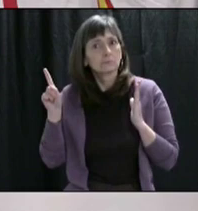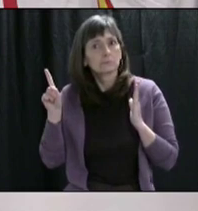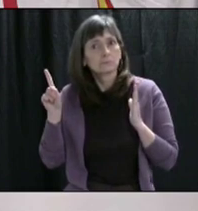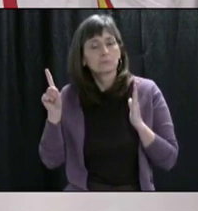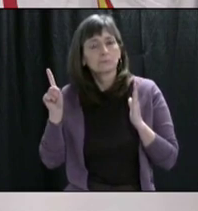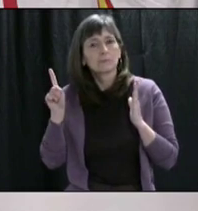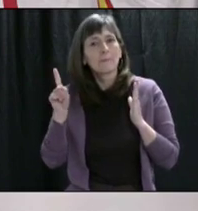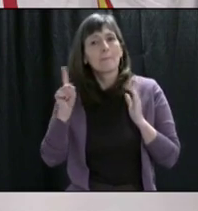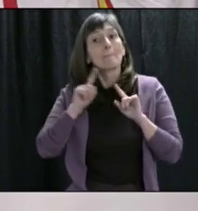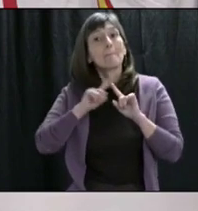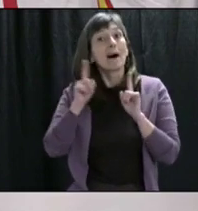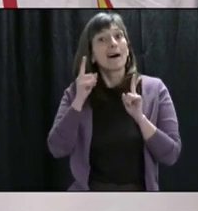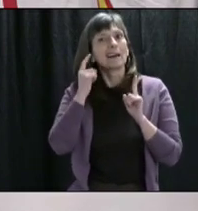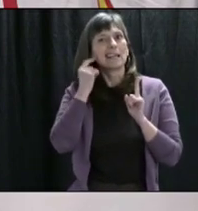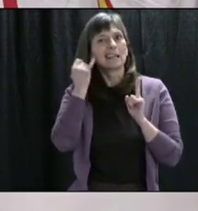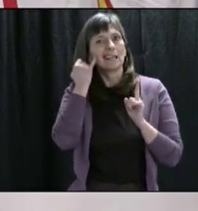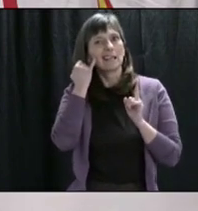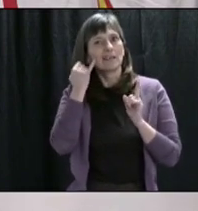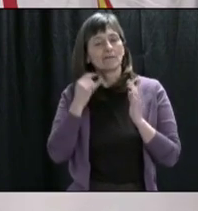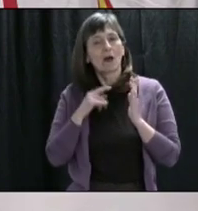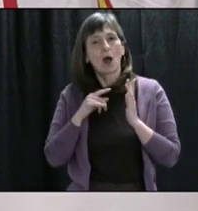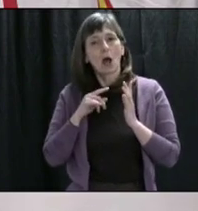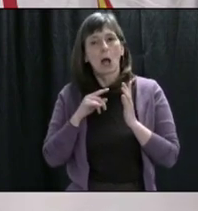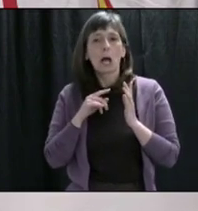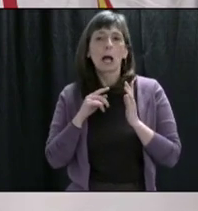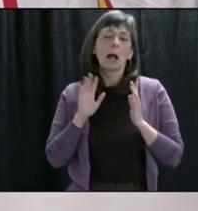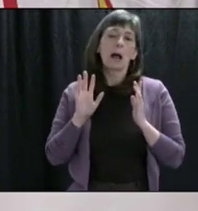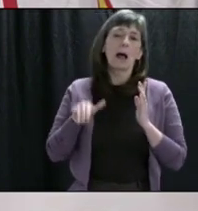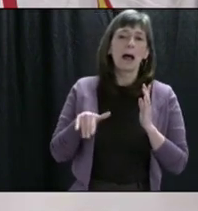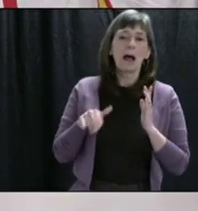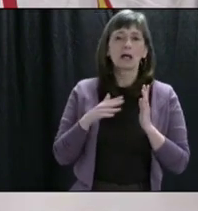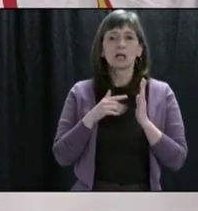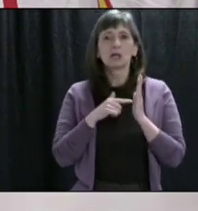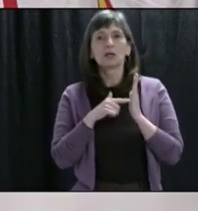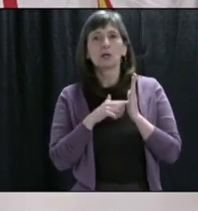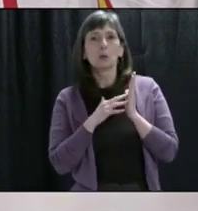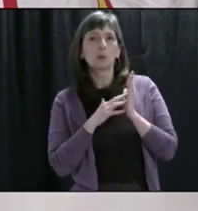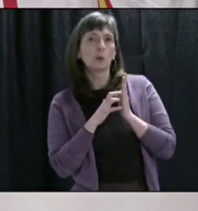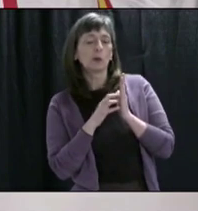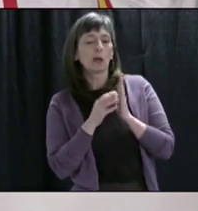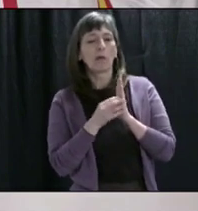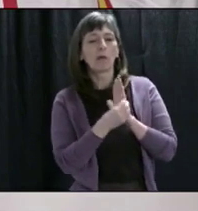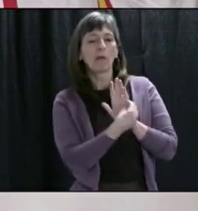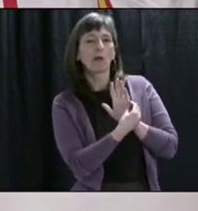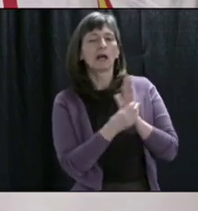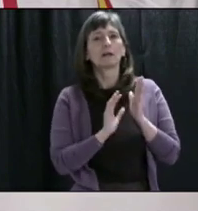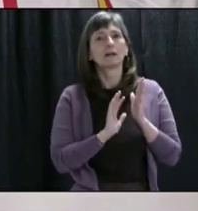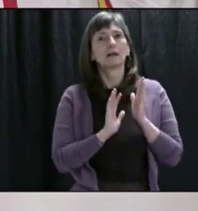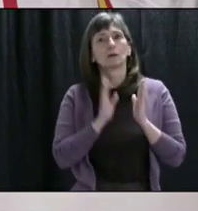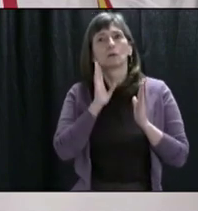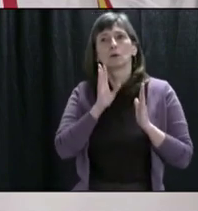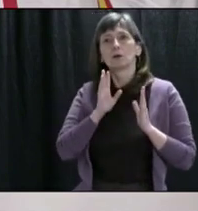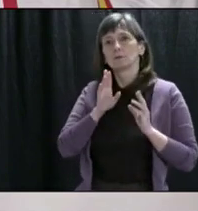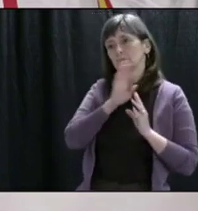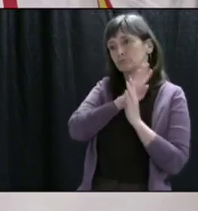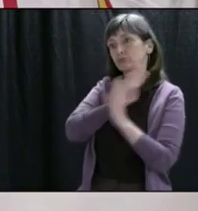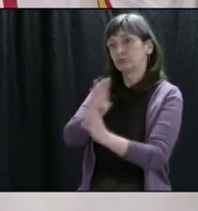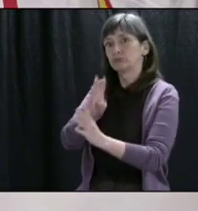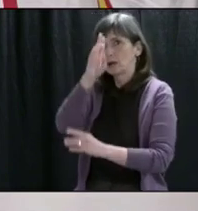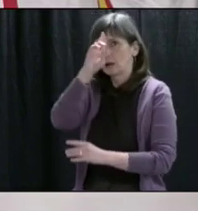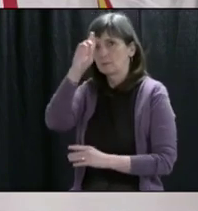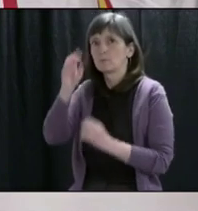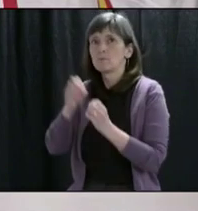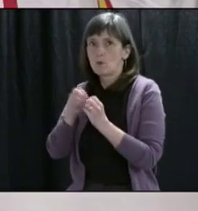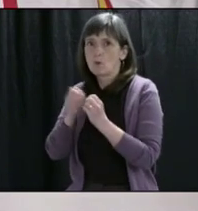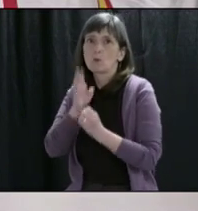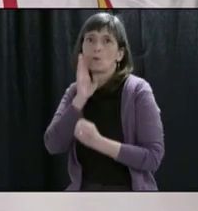we deviate from our current course, our health care system will quickly become overburdened. Our data shows that if we reach